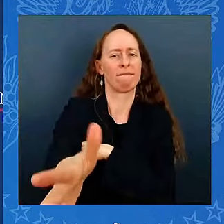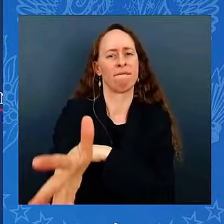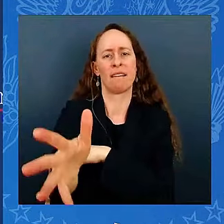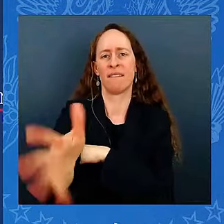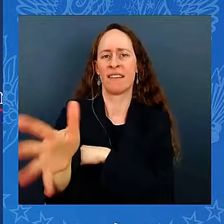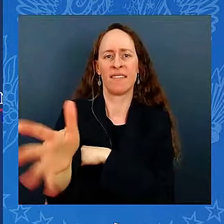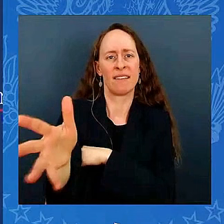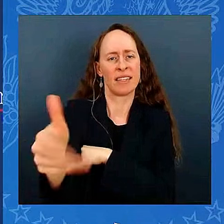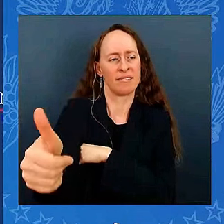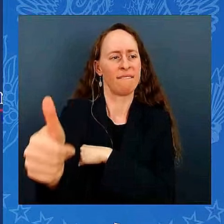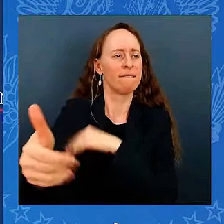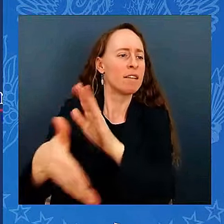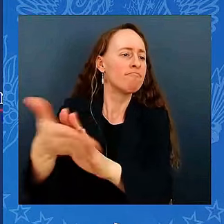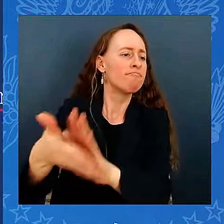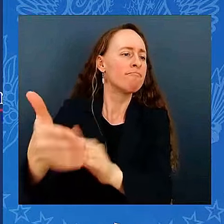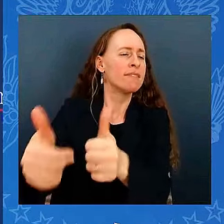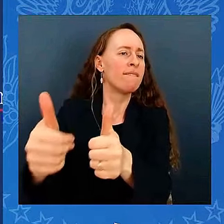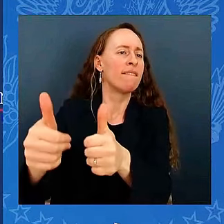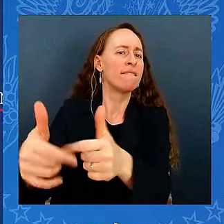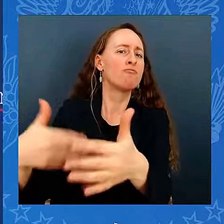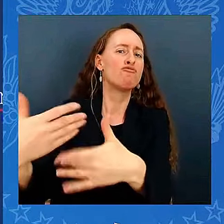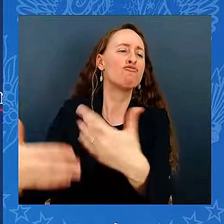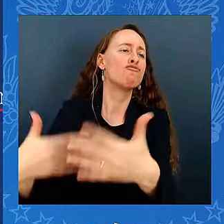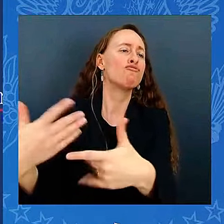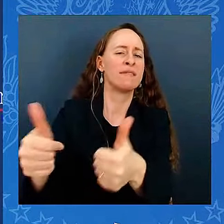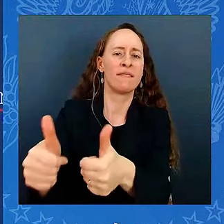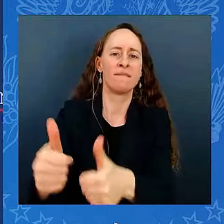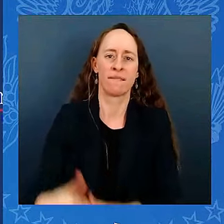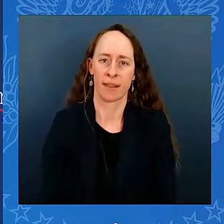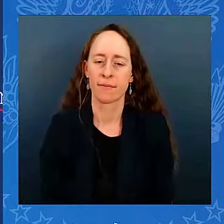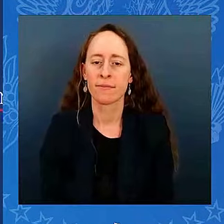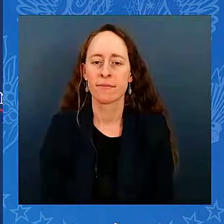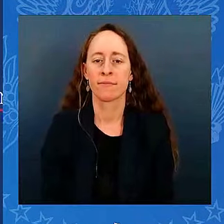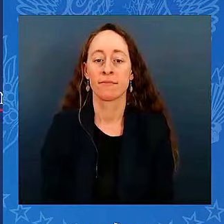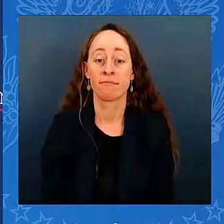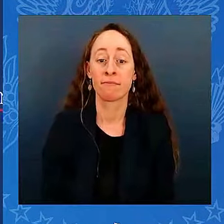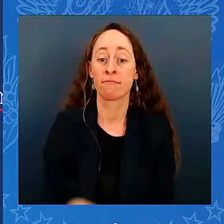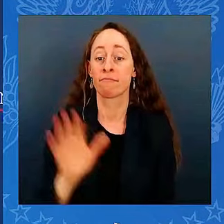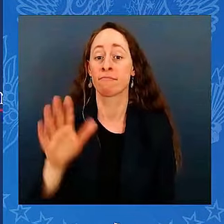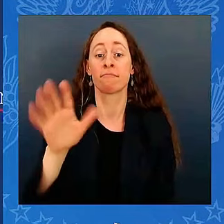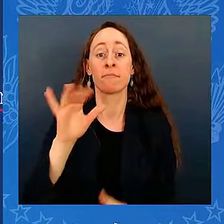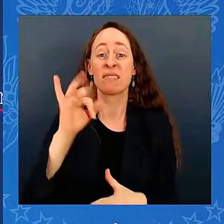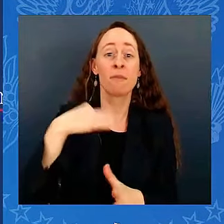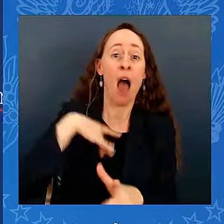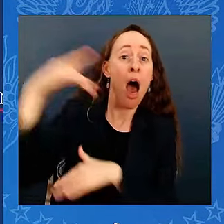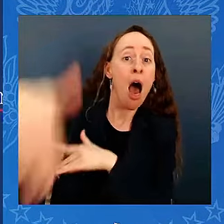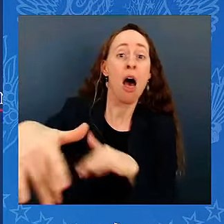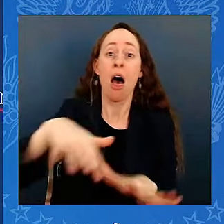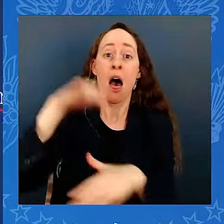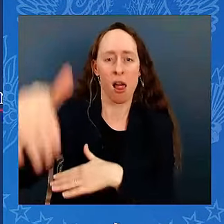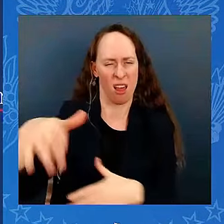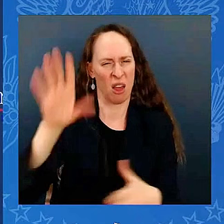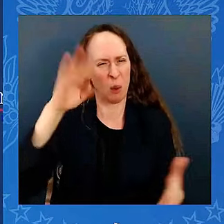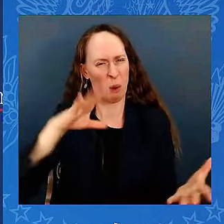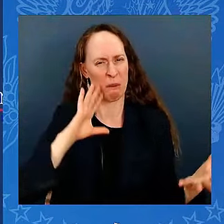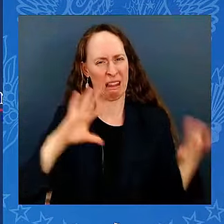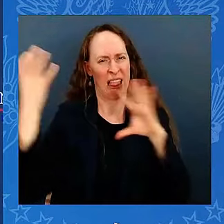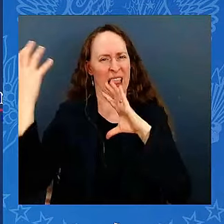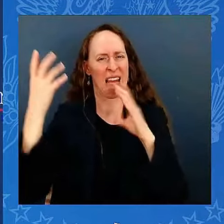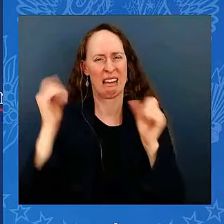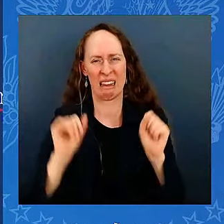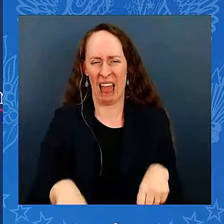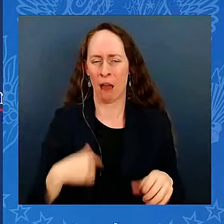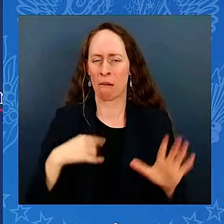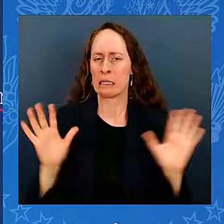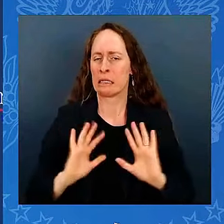also do enormous damage to our economy if that independence is ever lost. You know, my new economic playbook also rejects the long-held